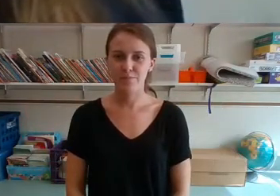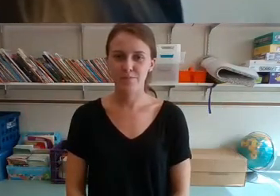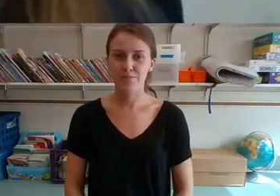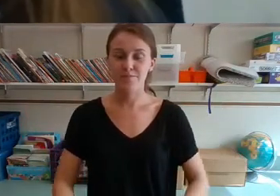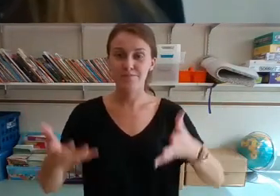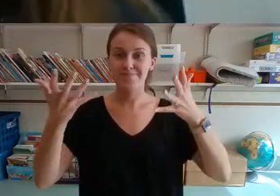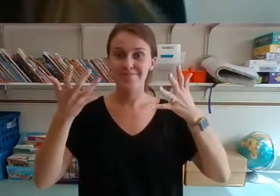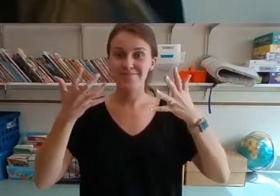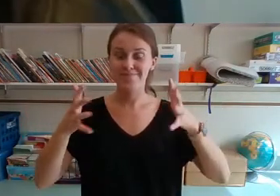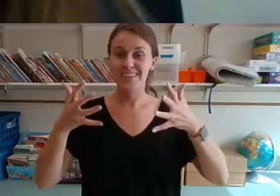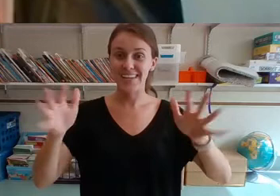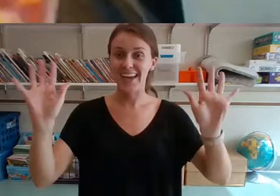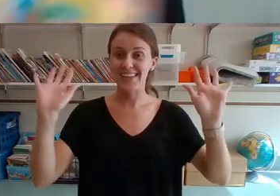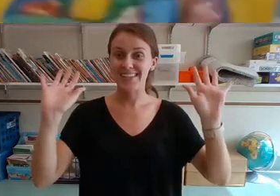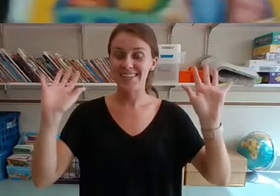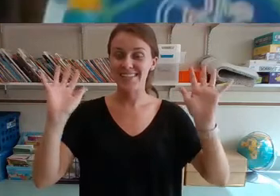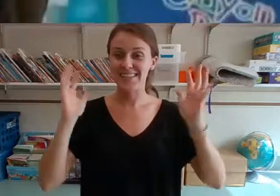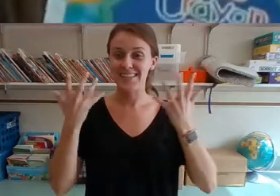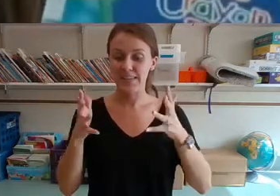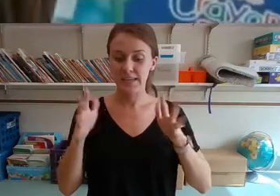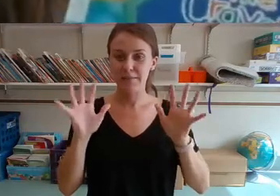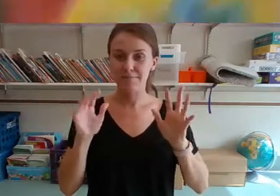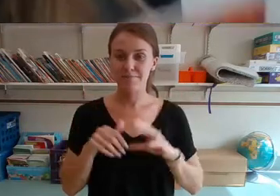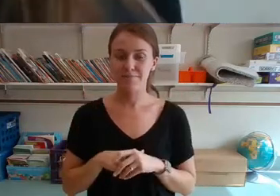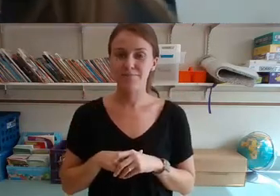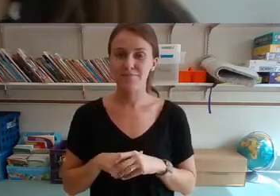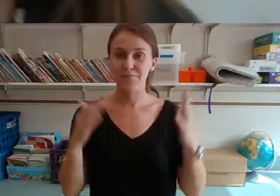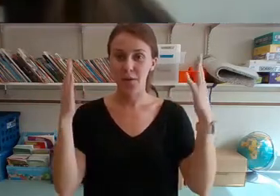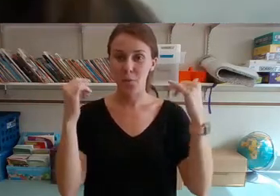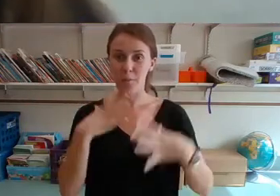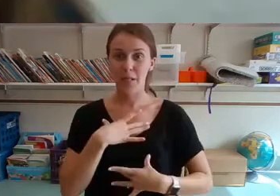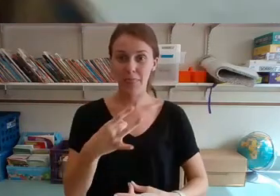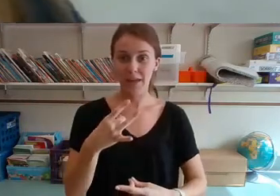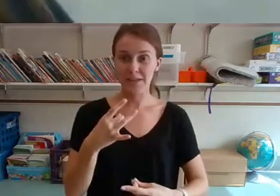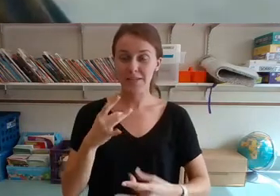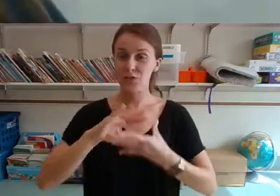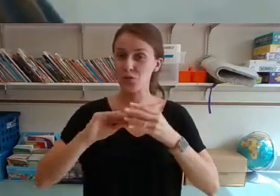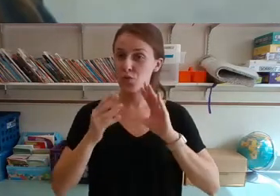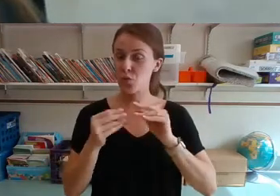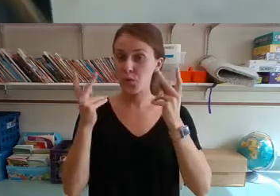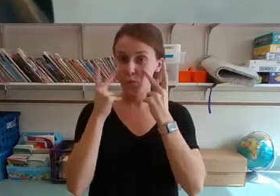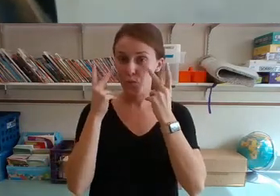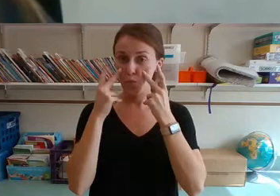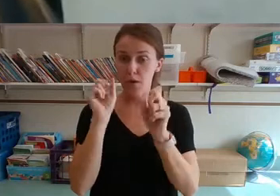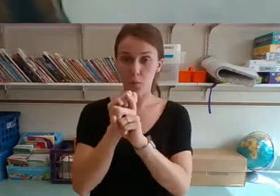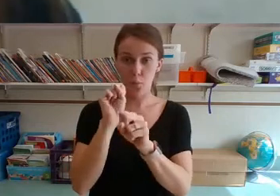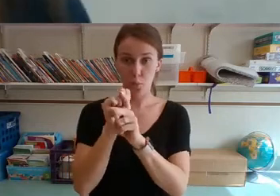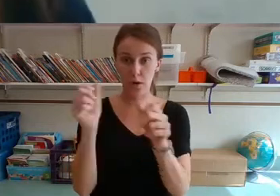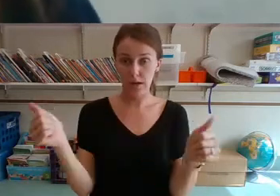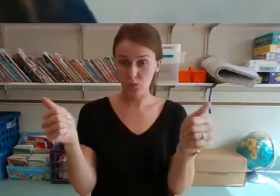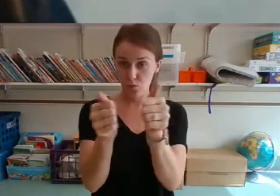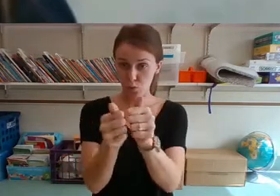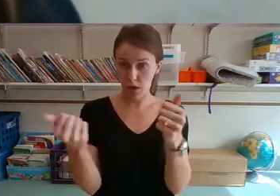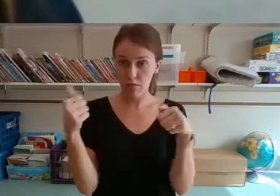And that's the end of our story. I hope you enjoyed it. And you see that working together